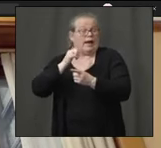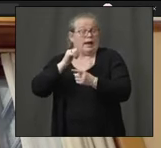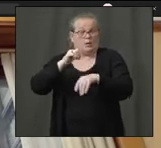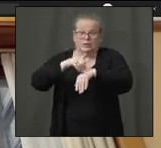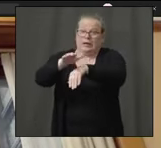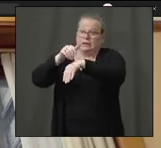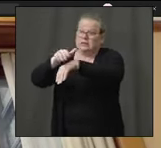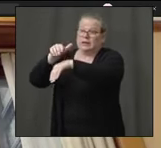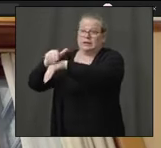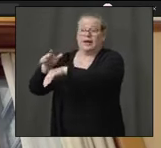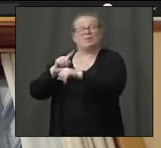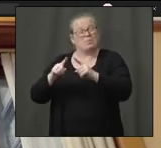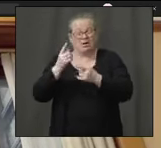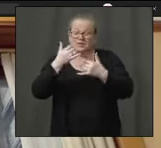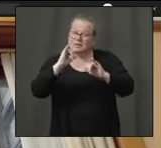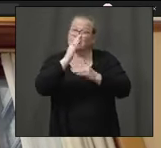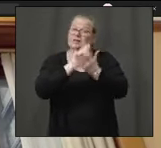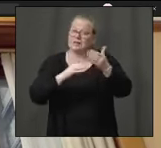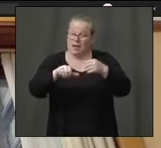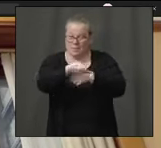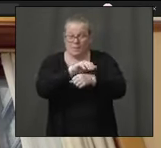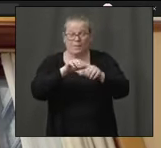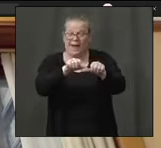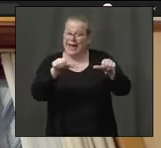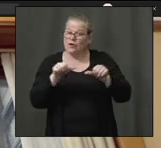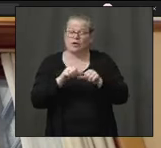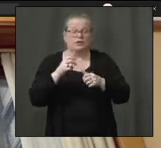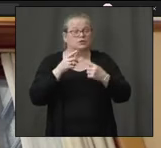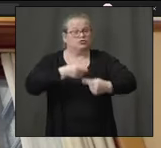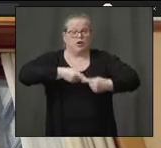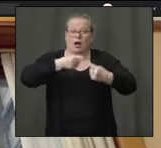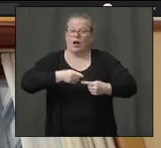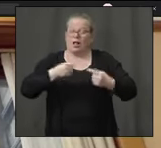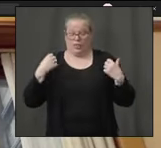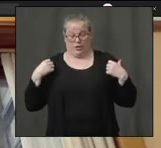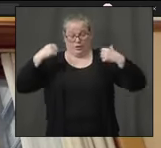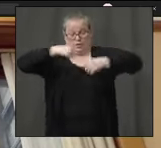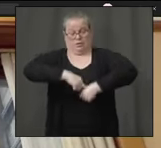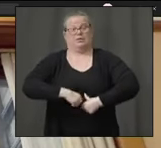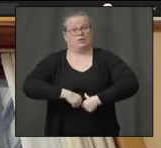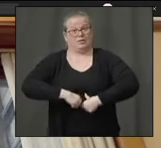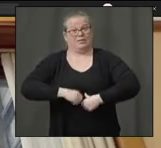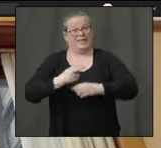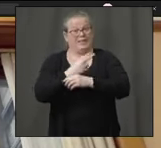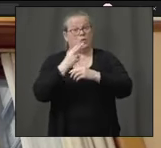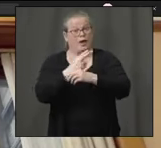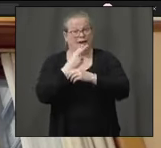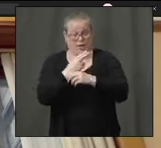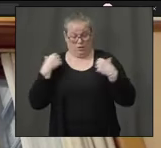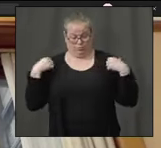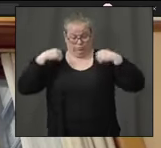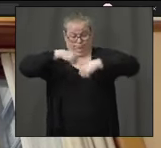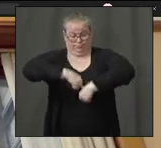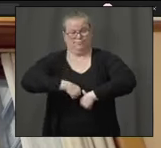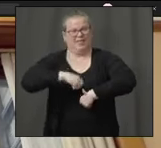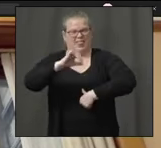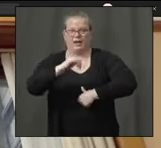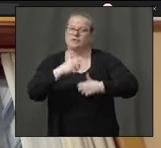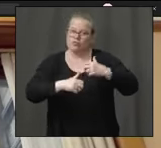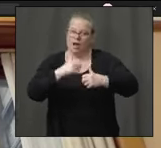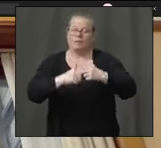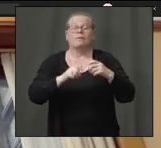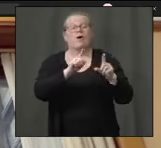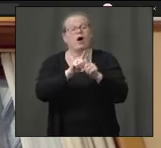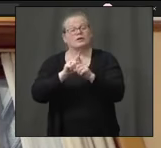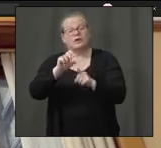But there are still areas where there are gaps, surgical gowns. I'm sure Jeff would underscore that as well as one of the real pinch points along with the swabs right